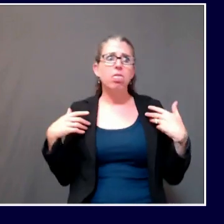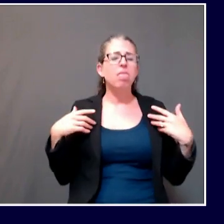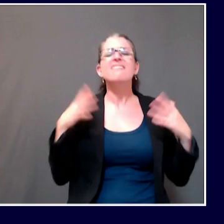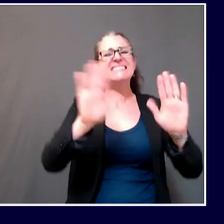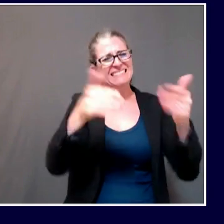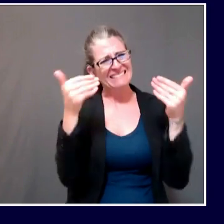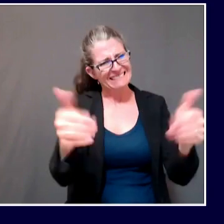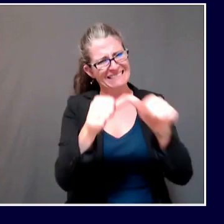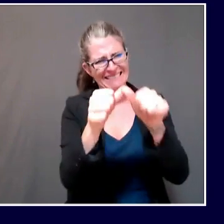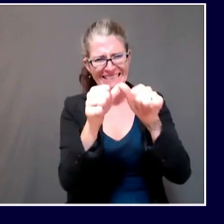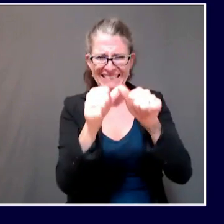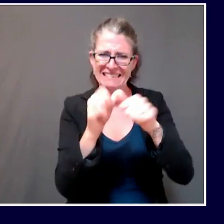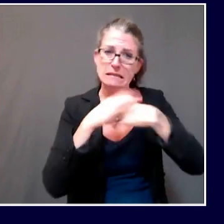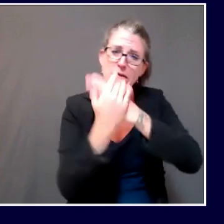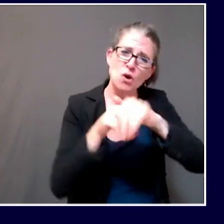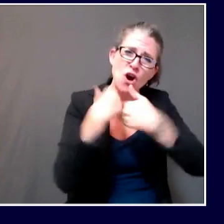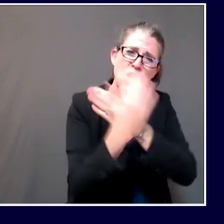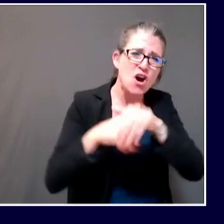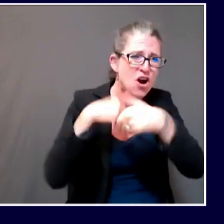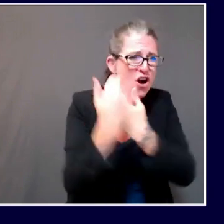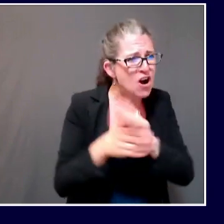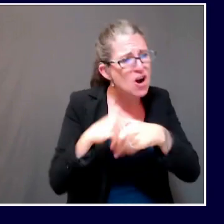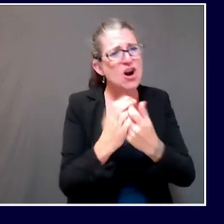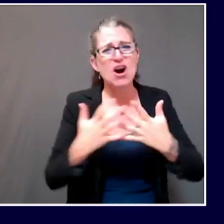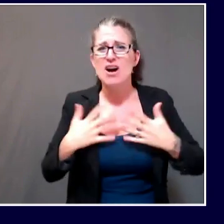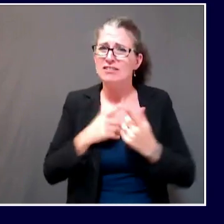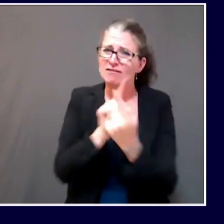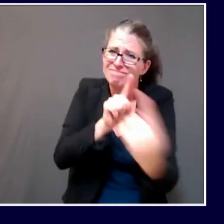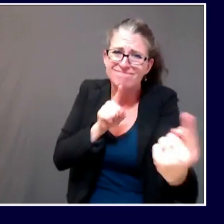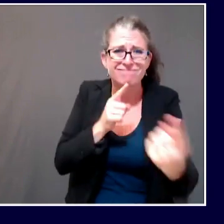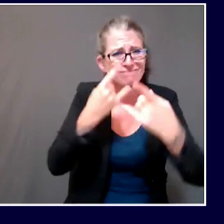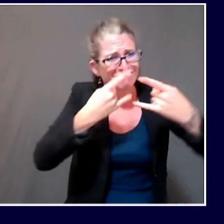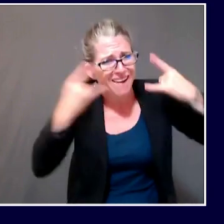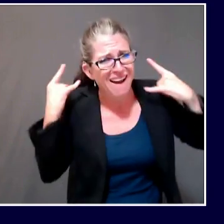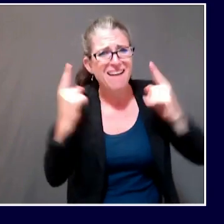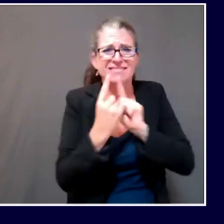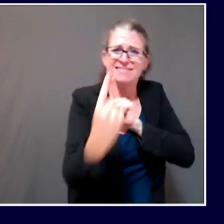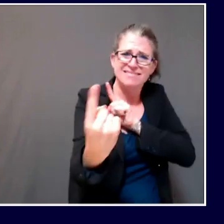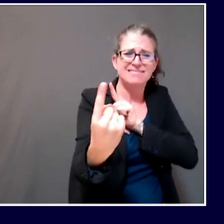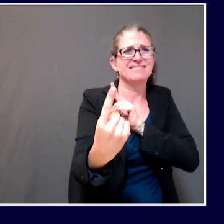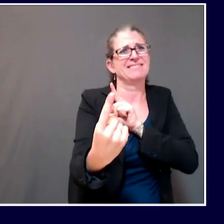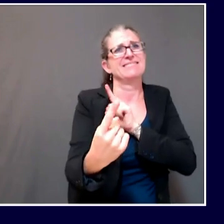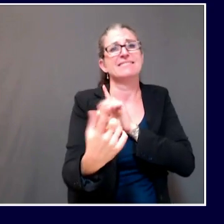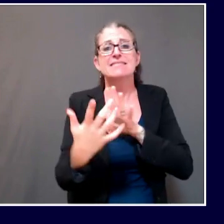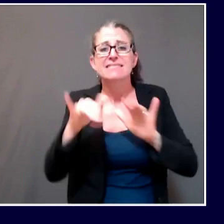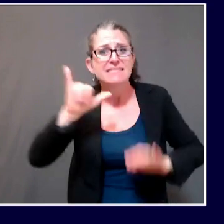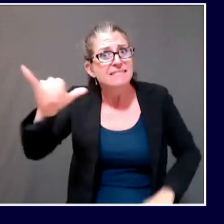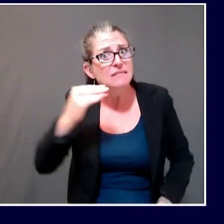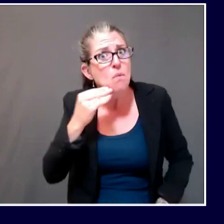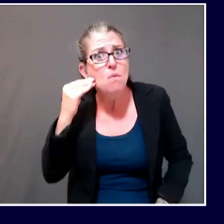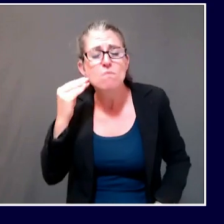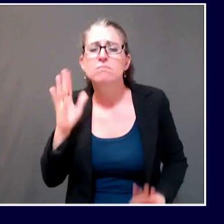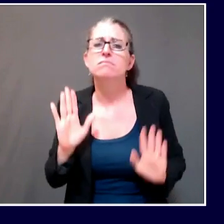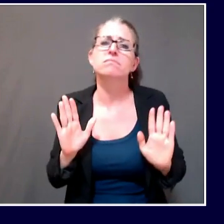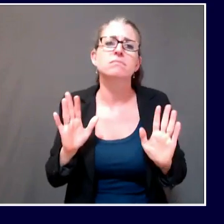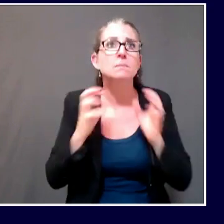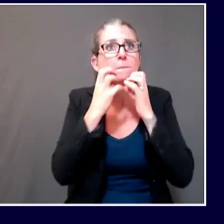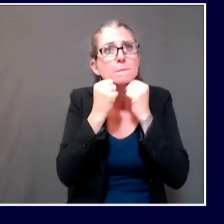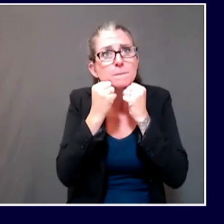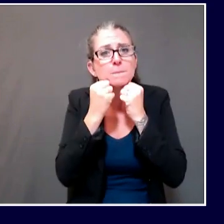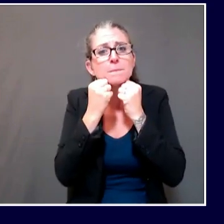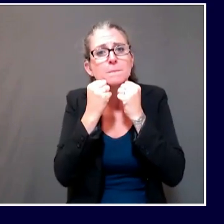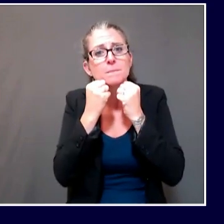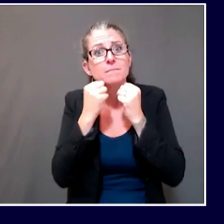an underlying health condition. Wear a face cloth covering, cloth face covering, when you're out in public to protect others.